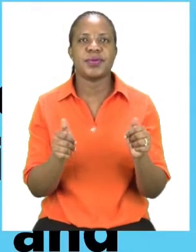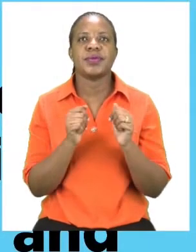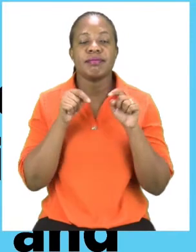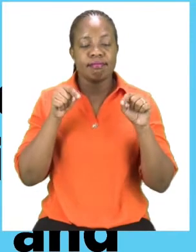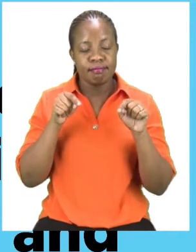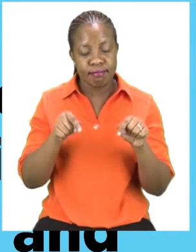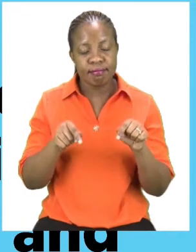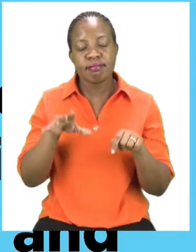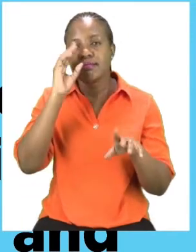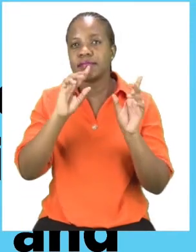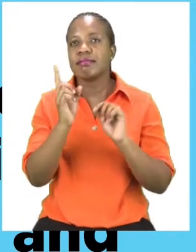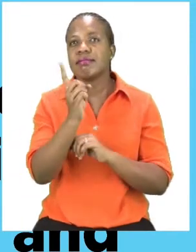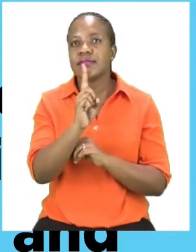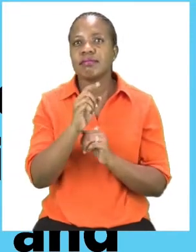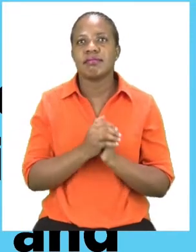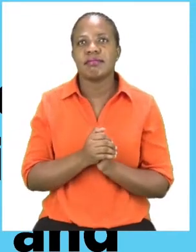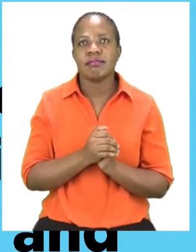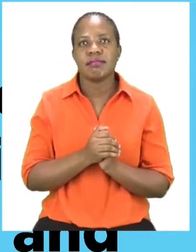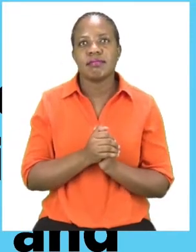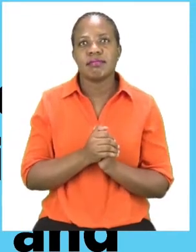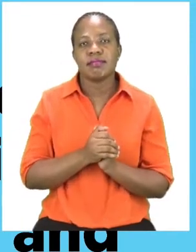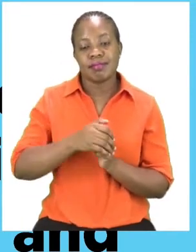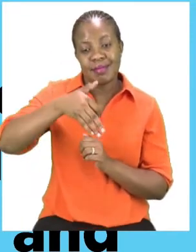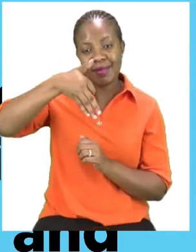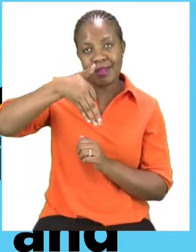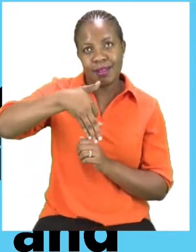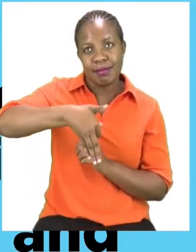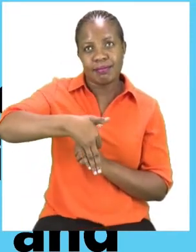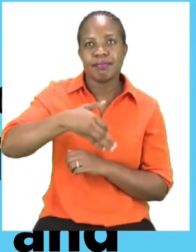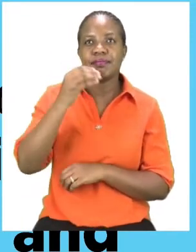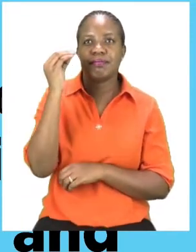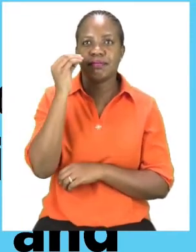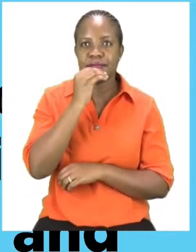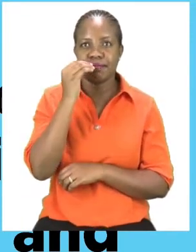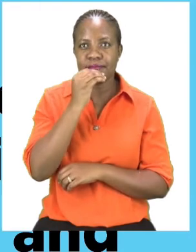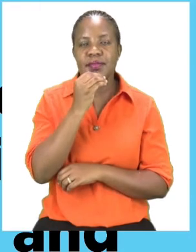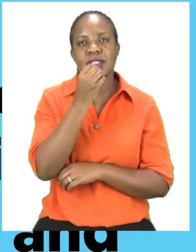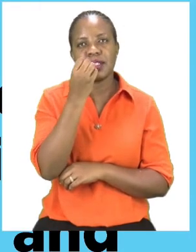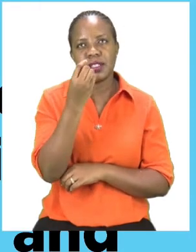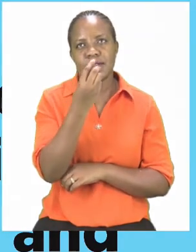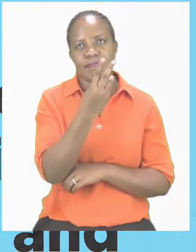we are going to be talking about Namibian food and counting.